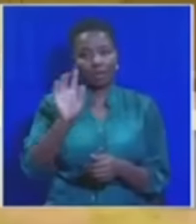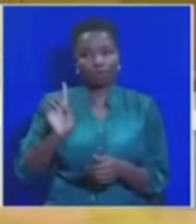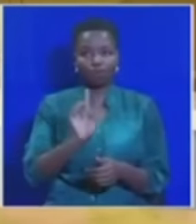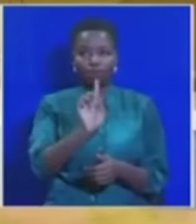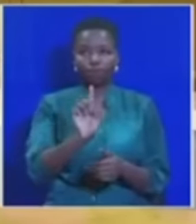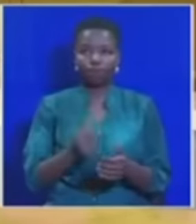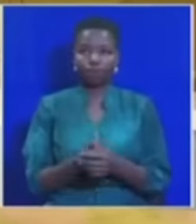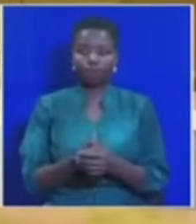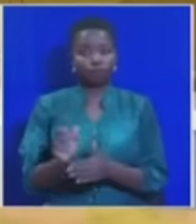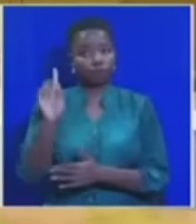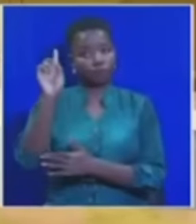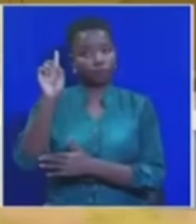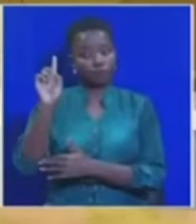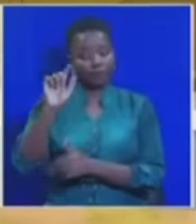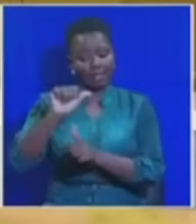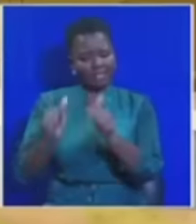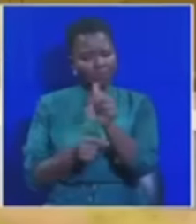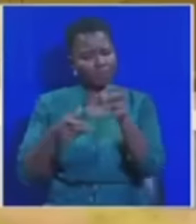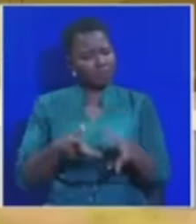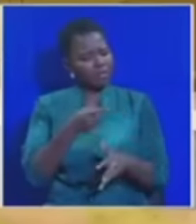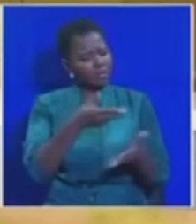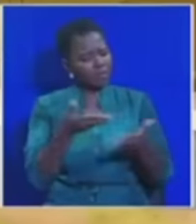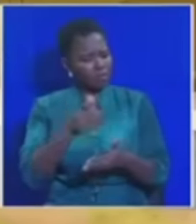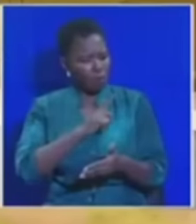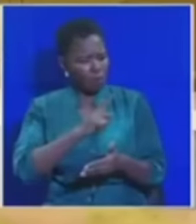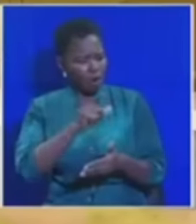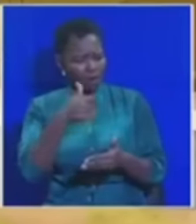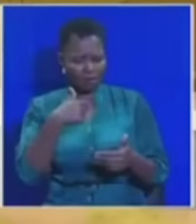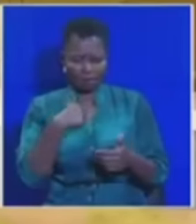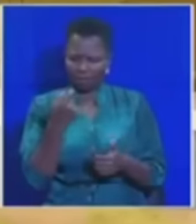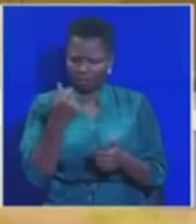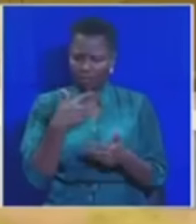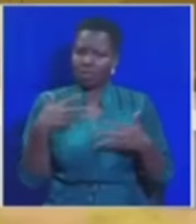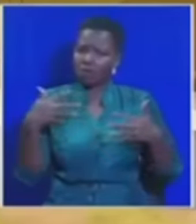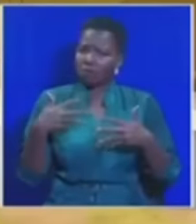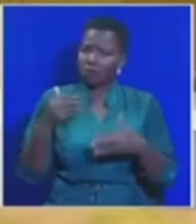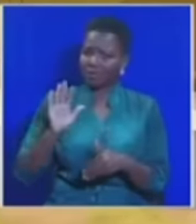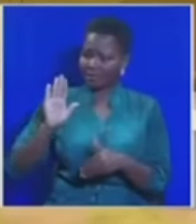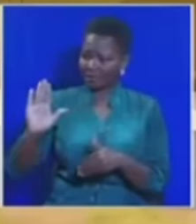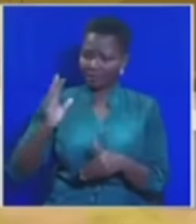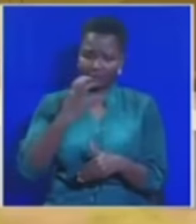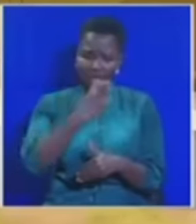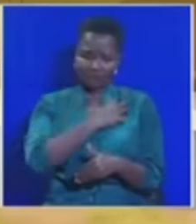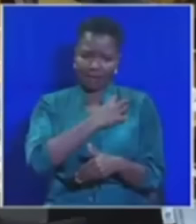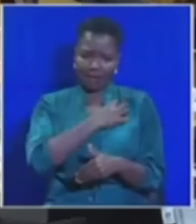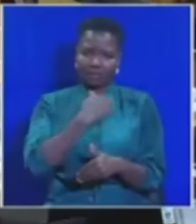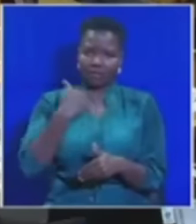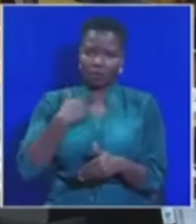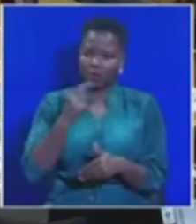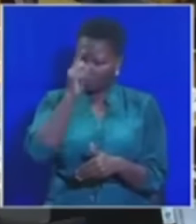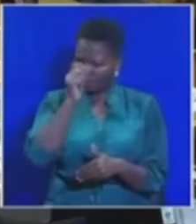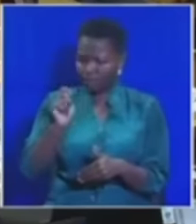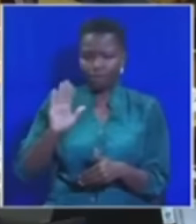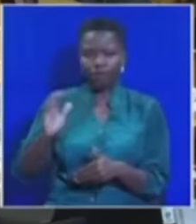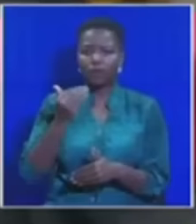Honourable Deputy Speaker, I'm worried that this minister that we pay so much, Minister Maid De